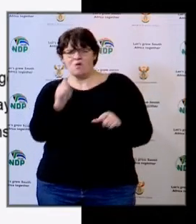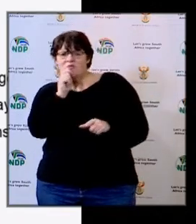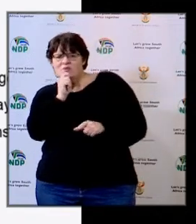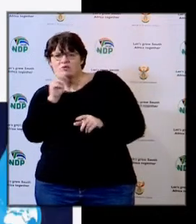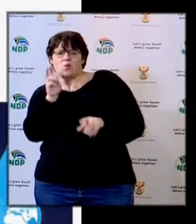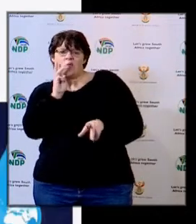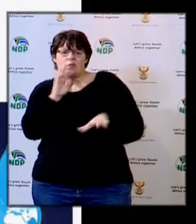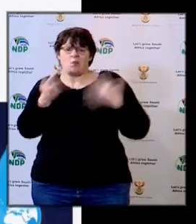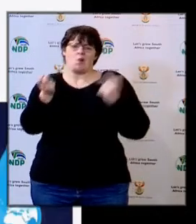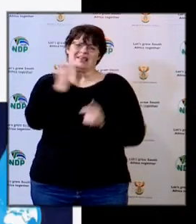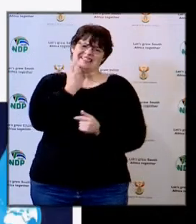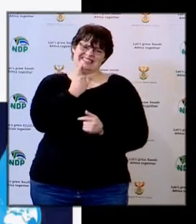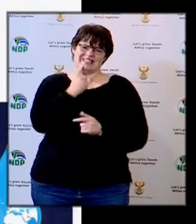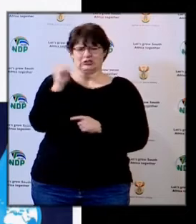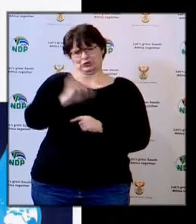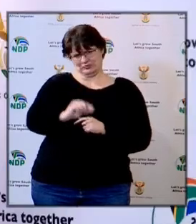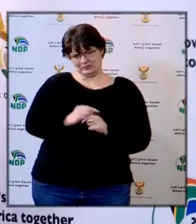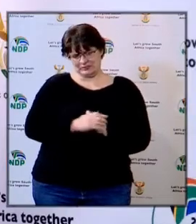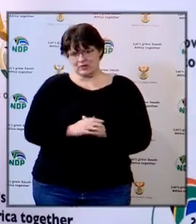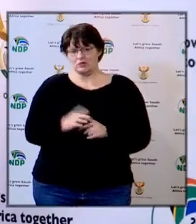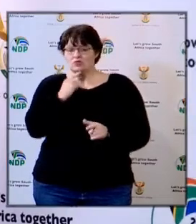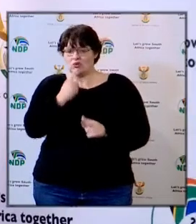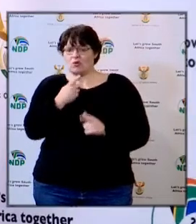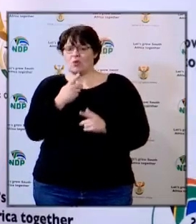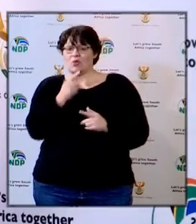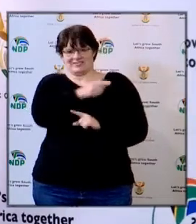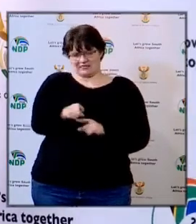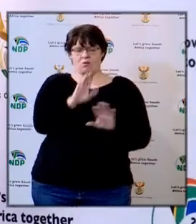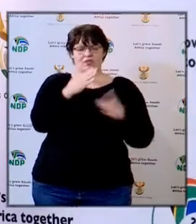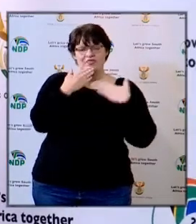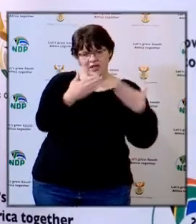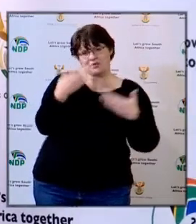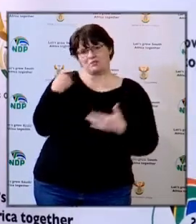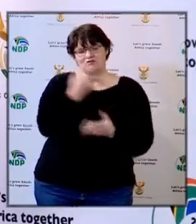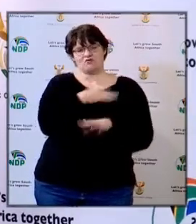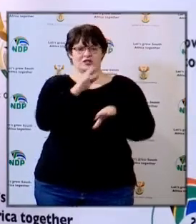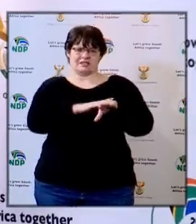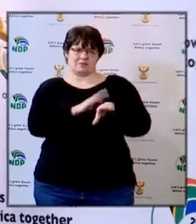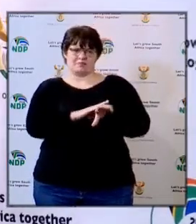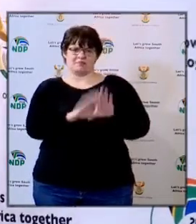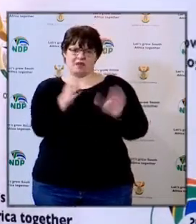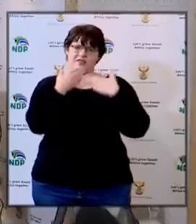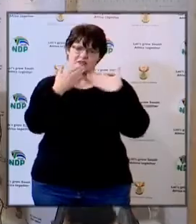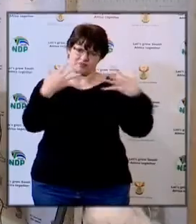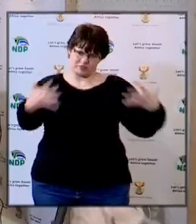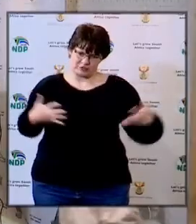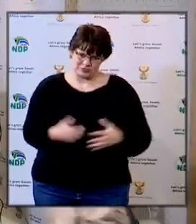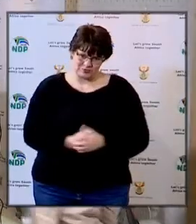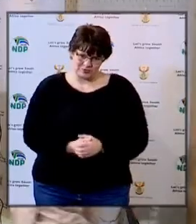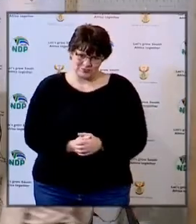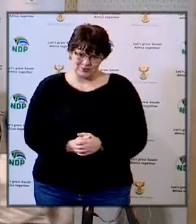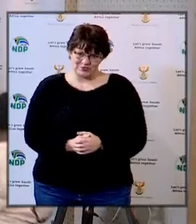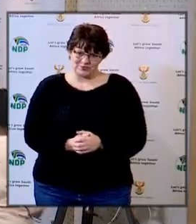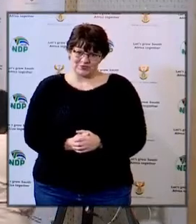the usage of bowls. Thank you so much, Minister, for the time. Boulayama Dupi.